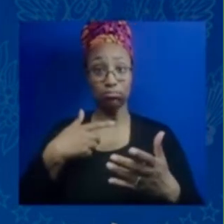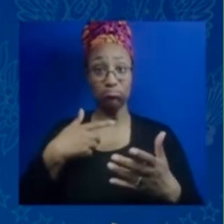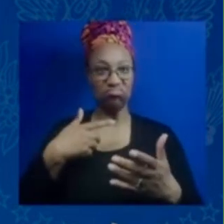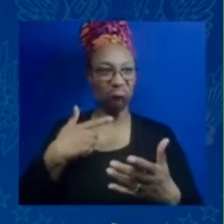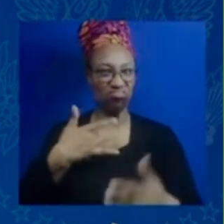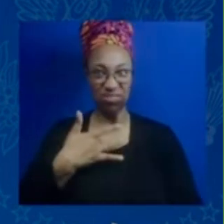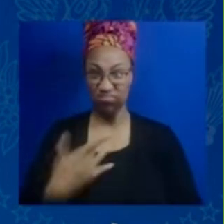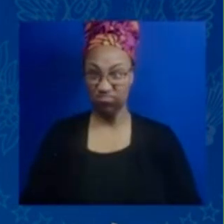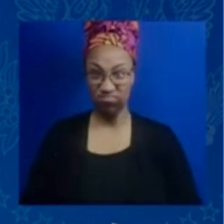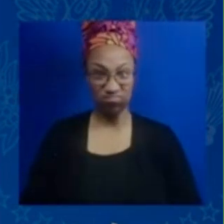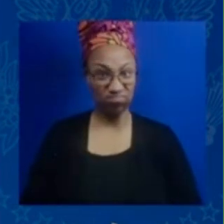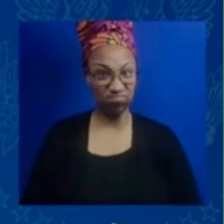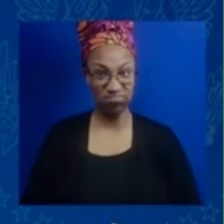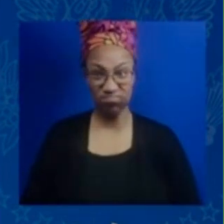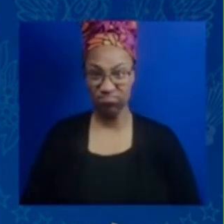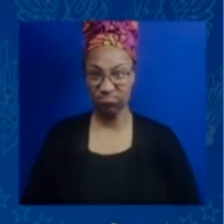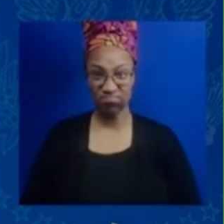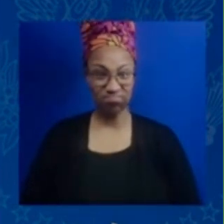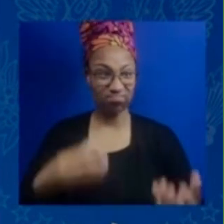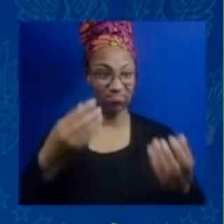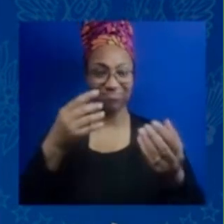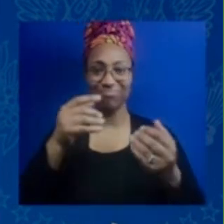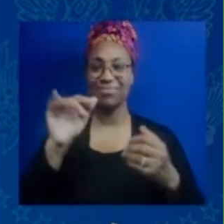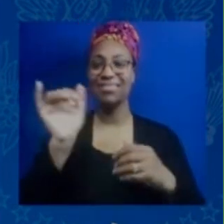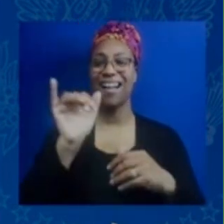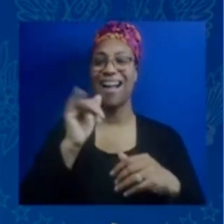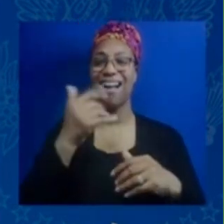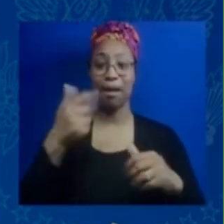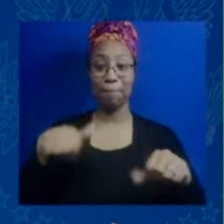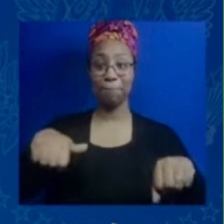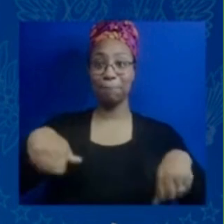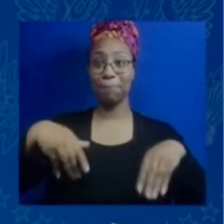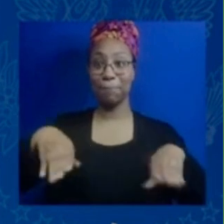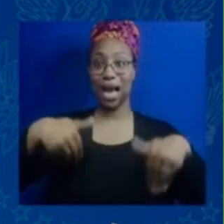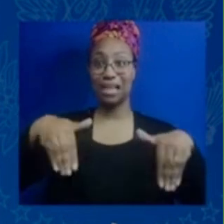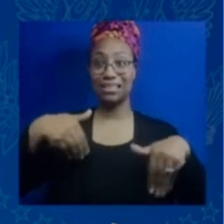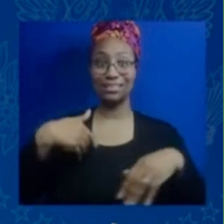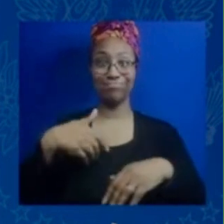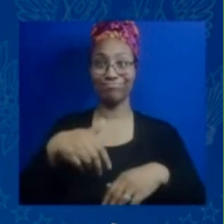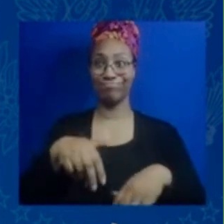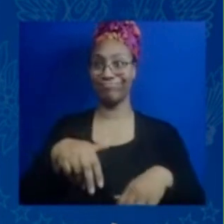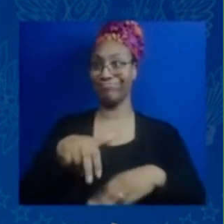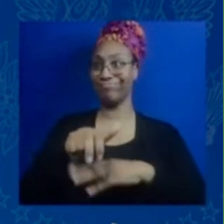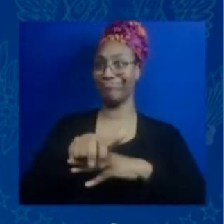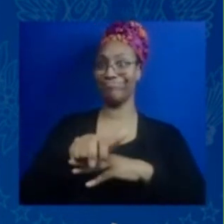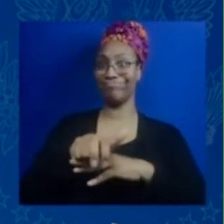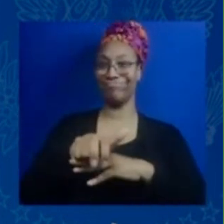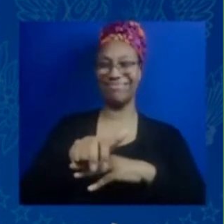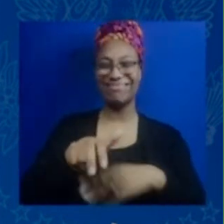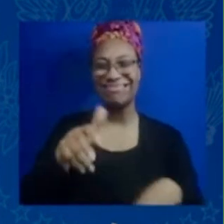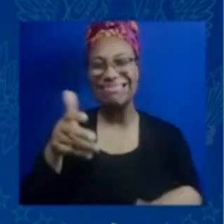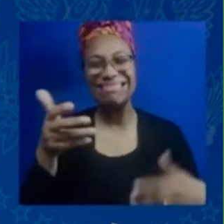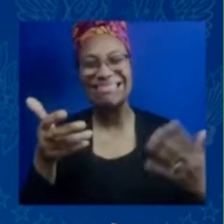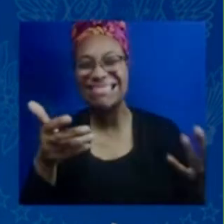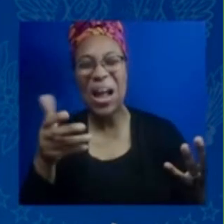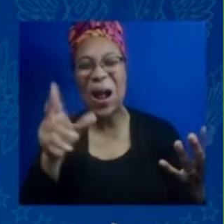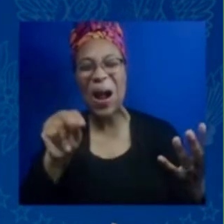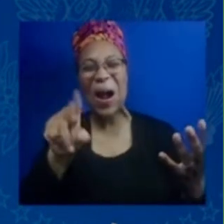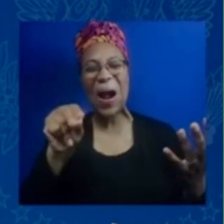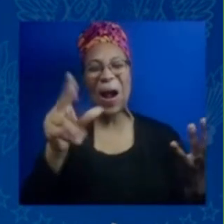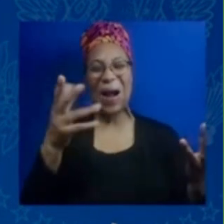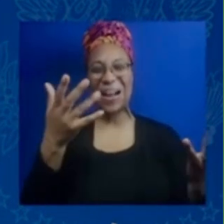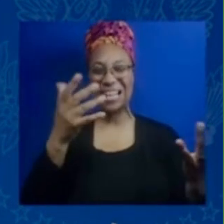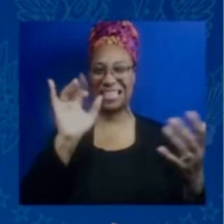so that that being said you know we had our work cut out for us we were we were really